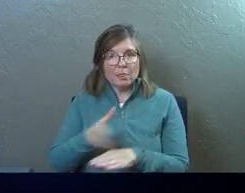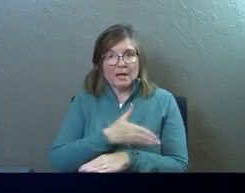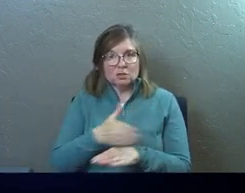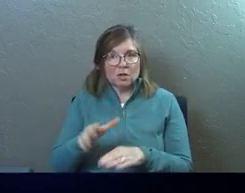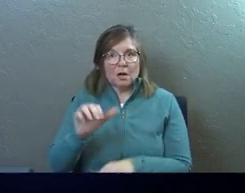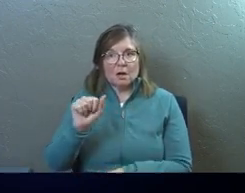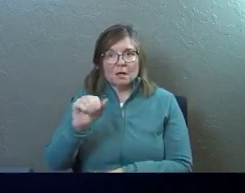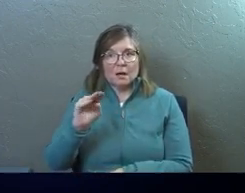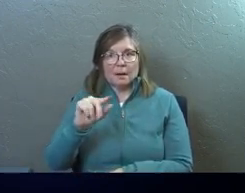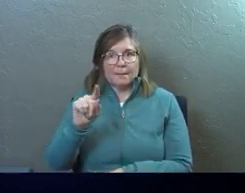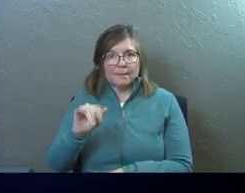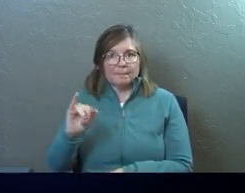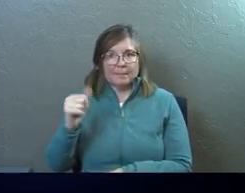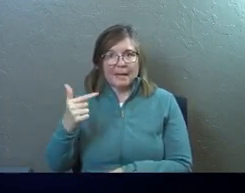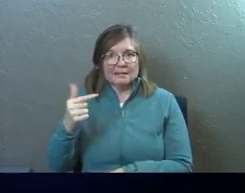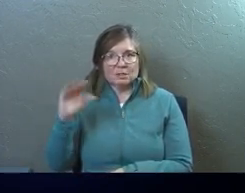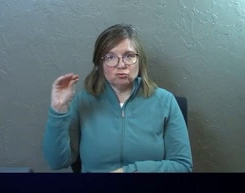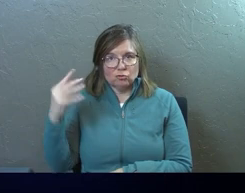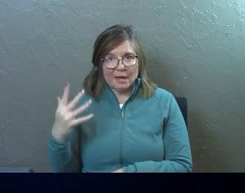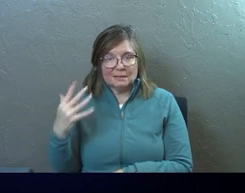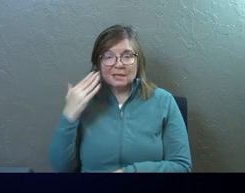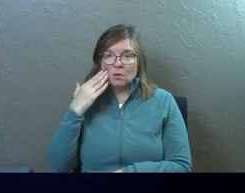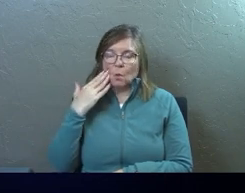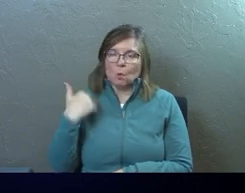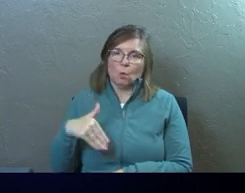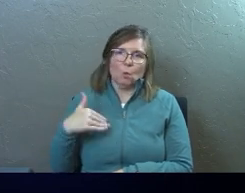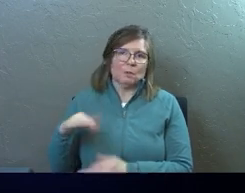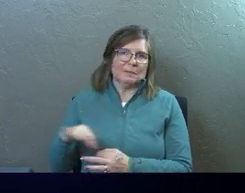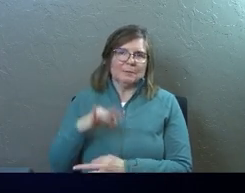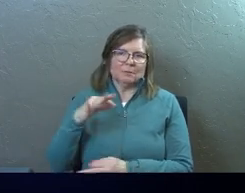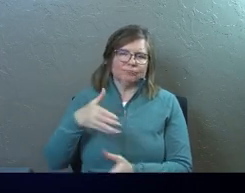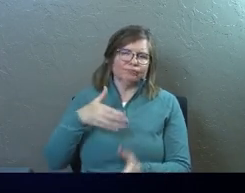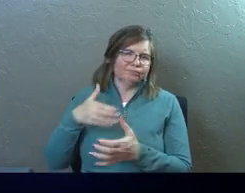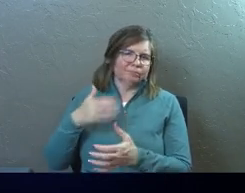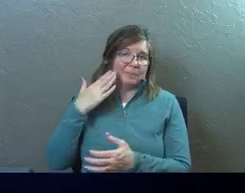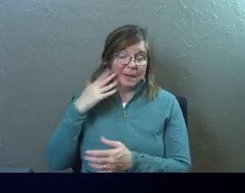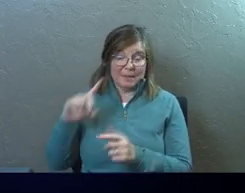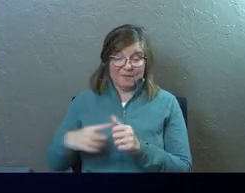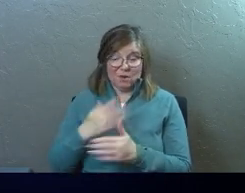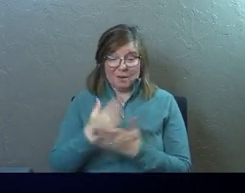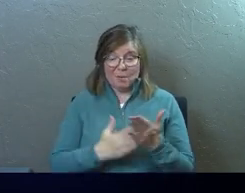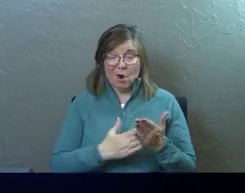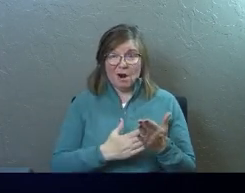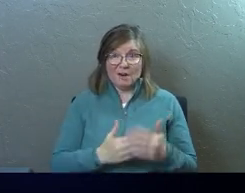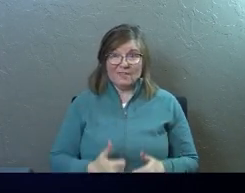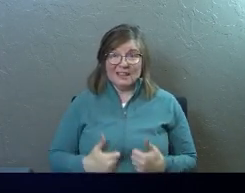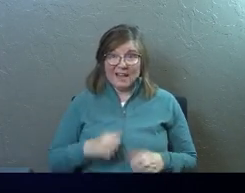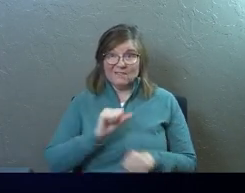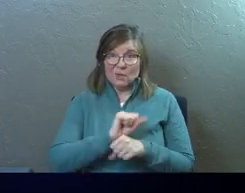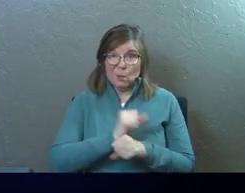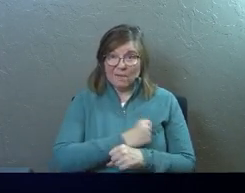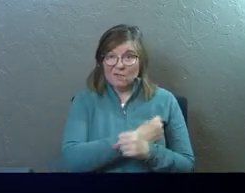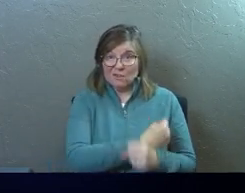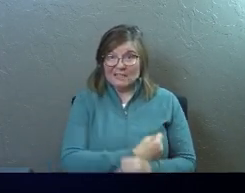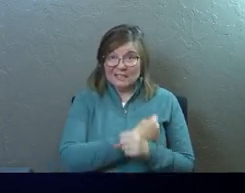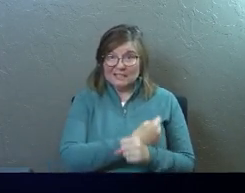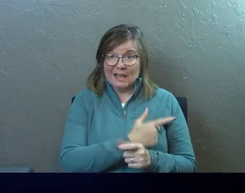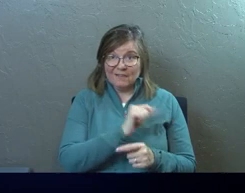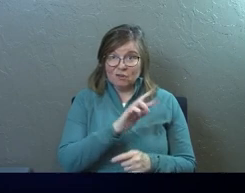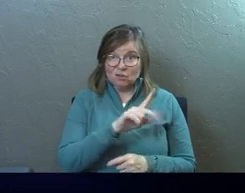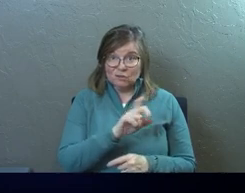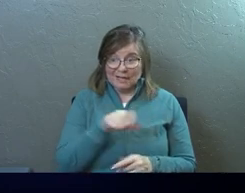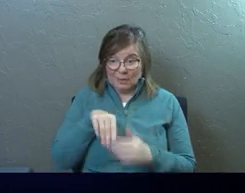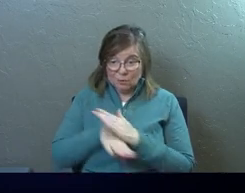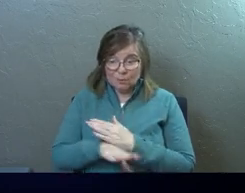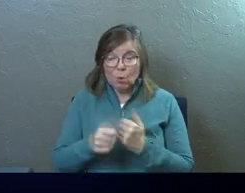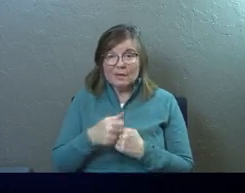Grace, several other hymns, and known as this super spiritual man. But the first part of his life, he was in the slave trade in England. He was